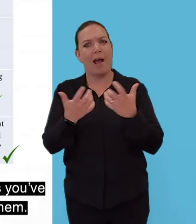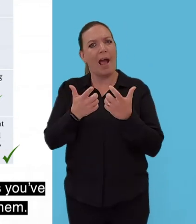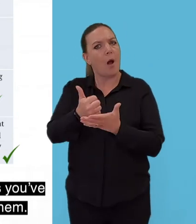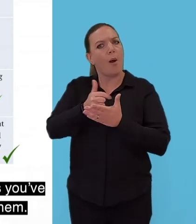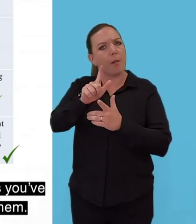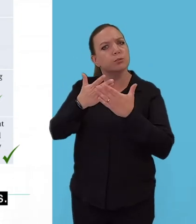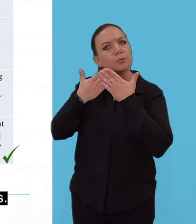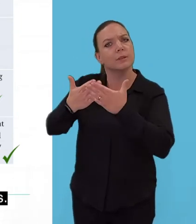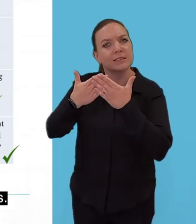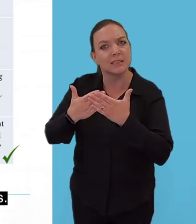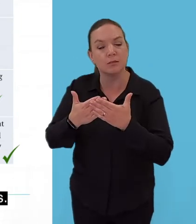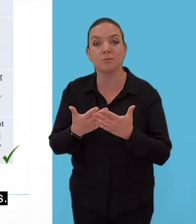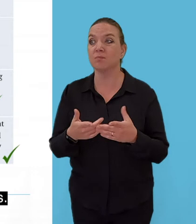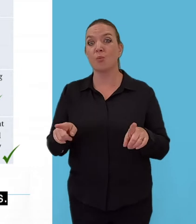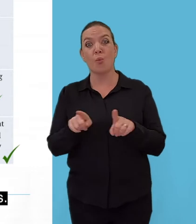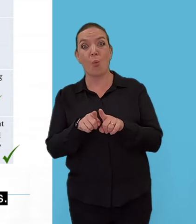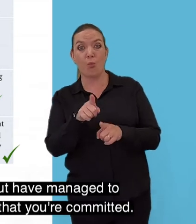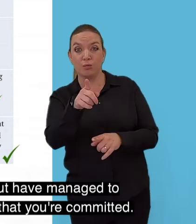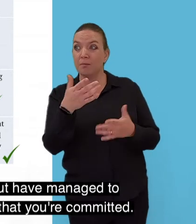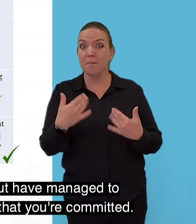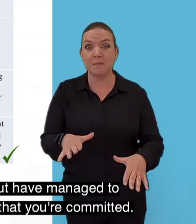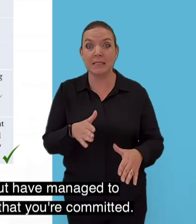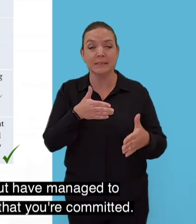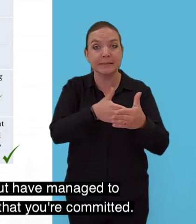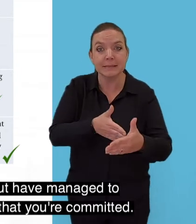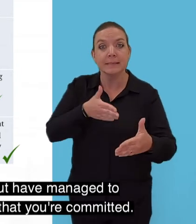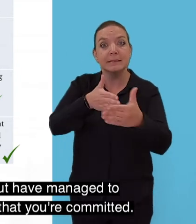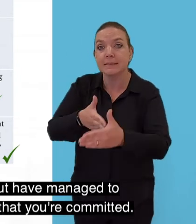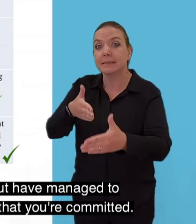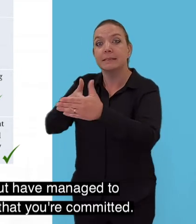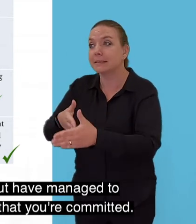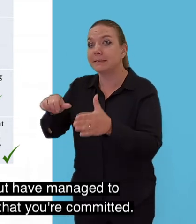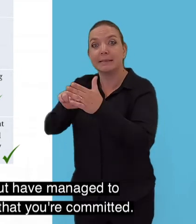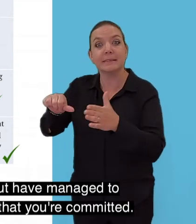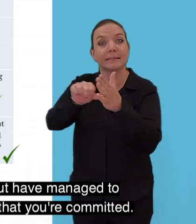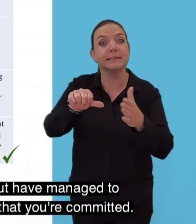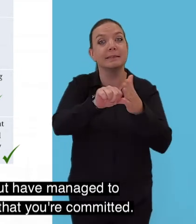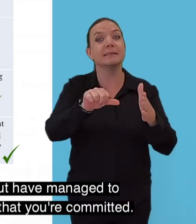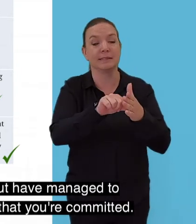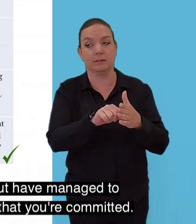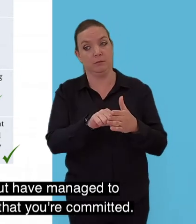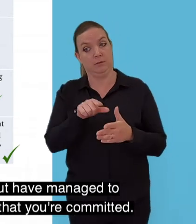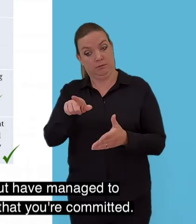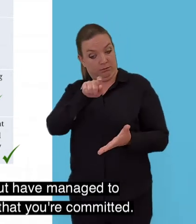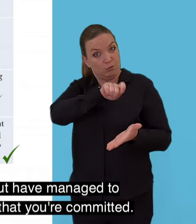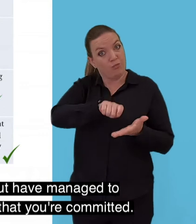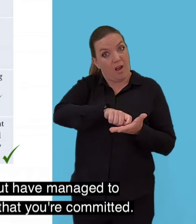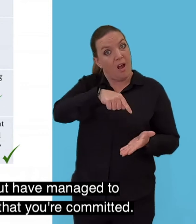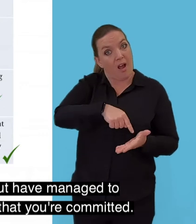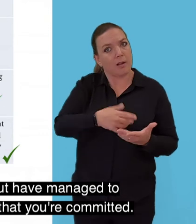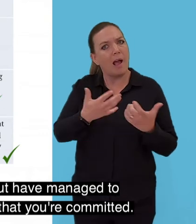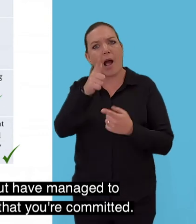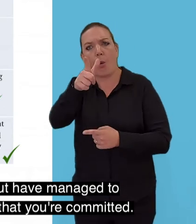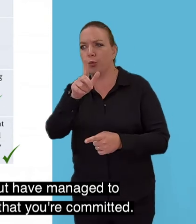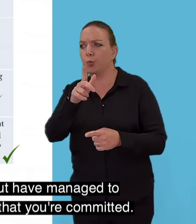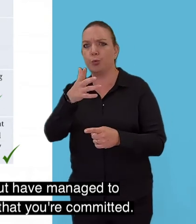and how you've overcome them. This doesn't mean weaknesses it refers to things you may have struggled with but have managed to overcome as this shows that you